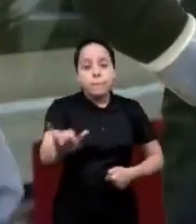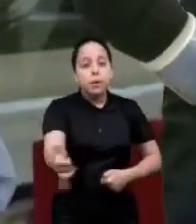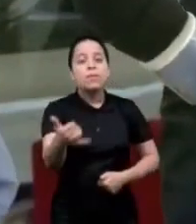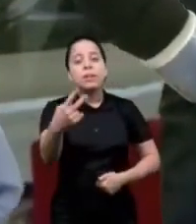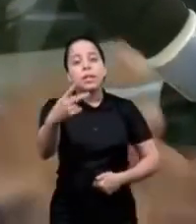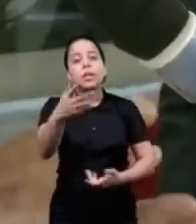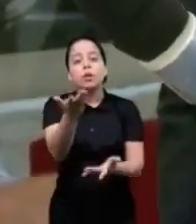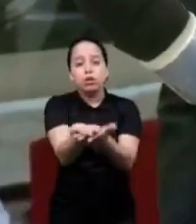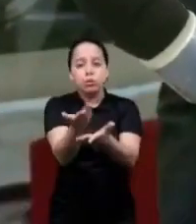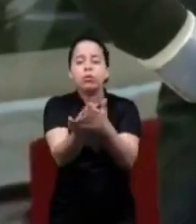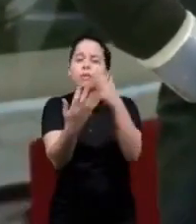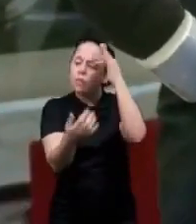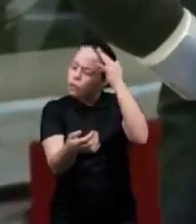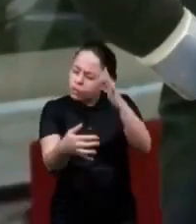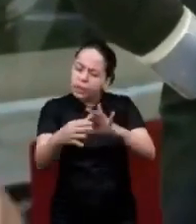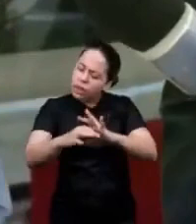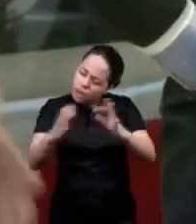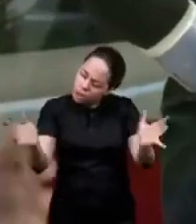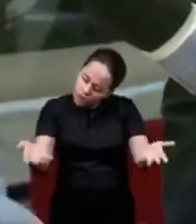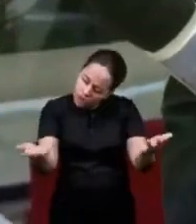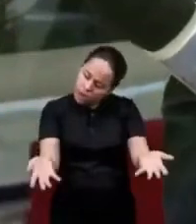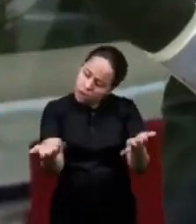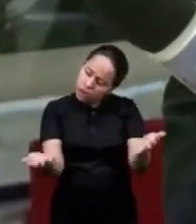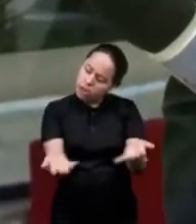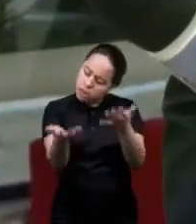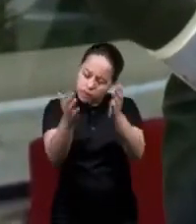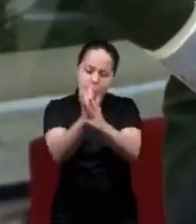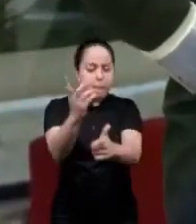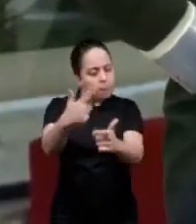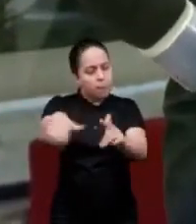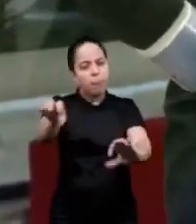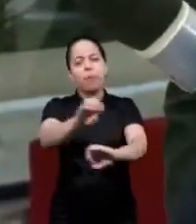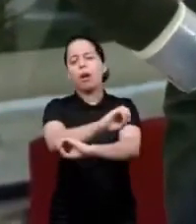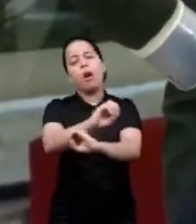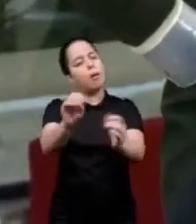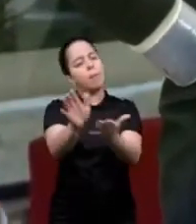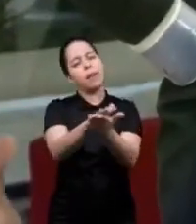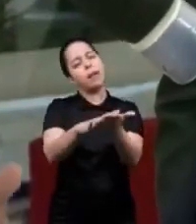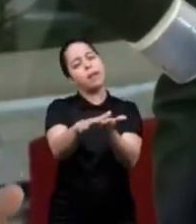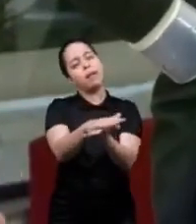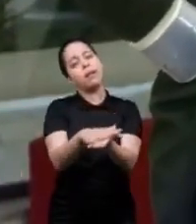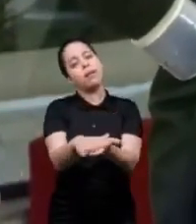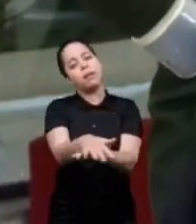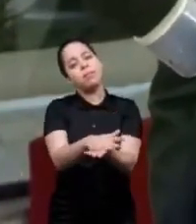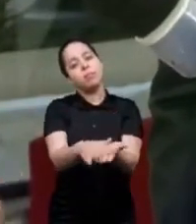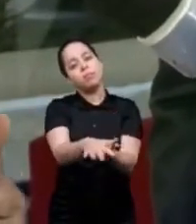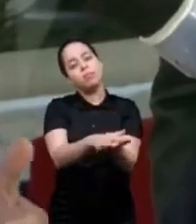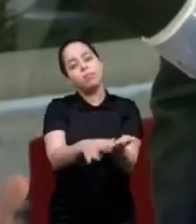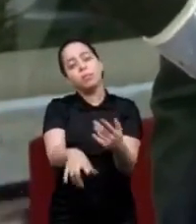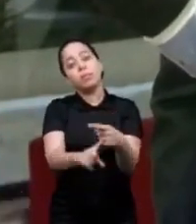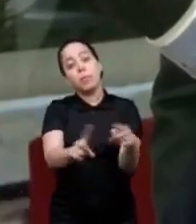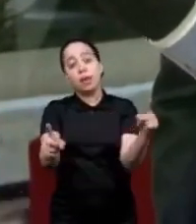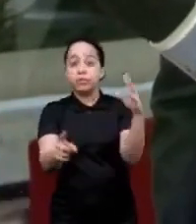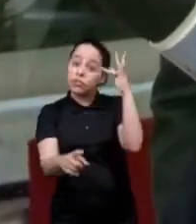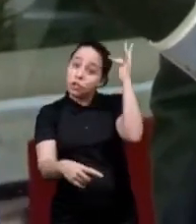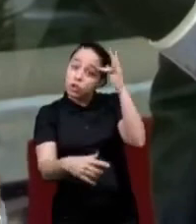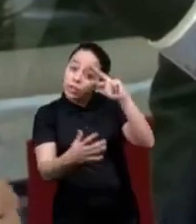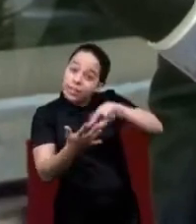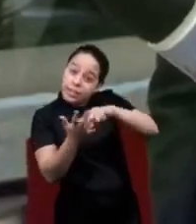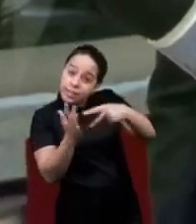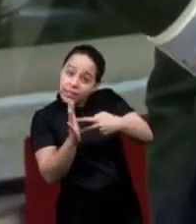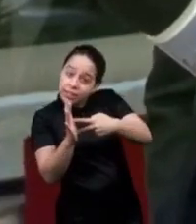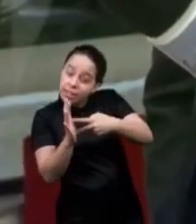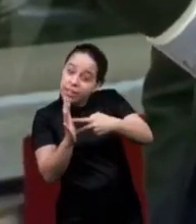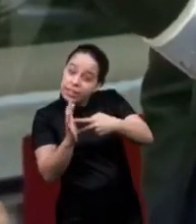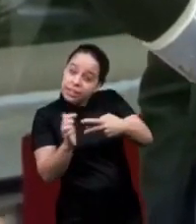there's no problem to be a teacher of philosophy there's no problem but you have to know philosophy is